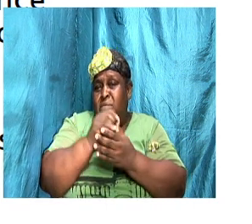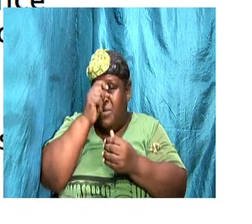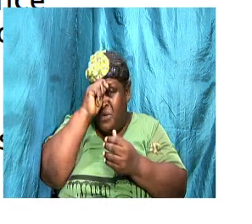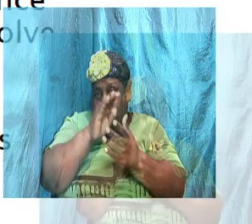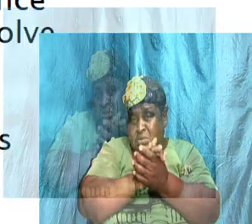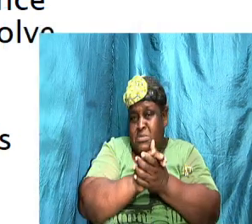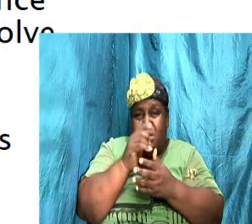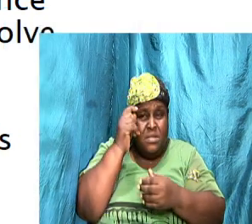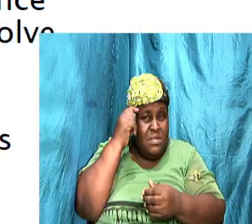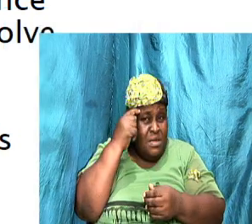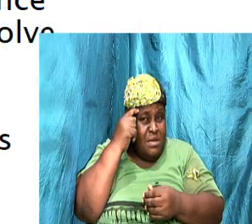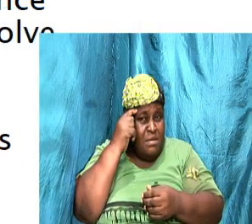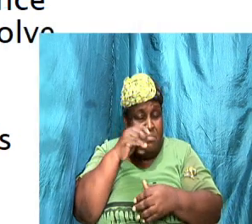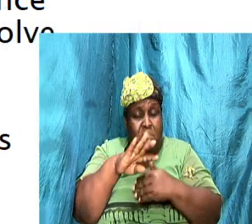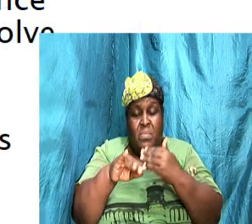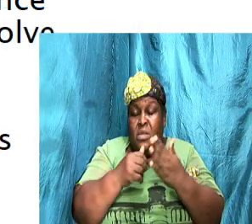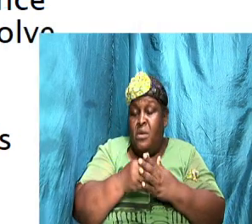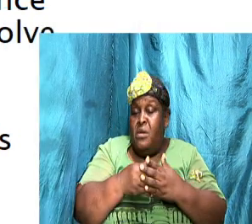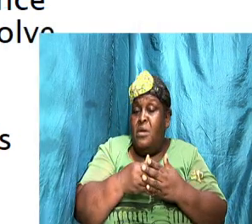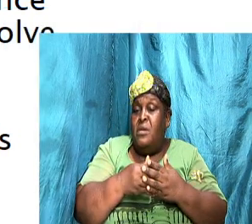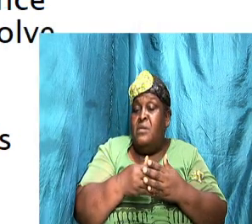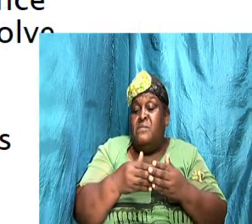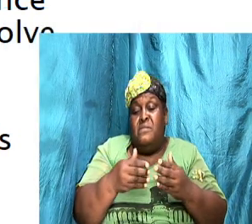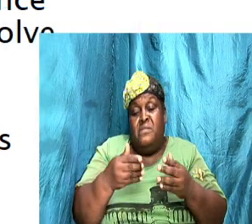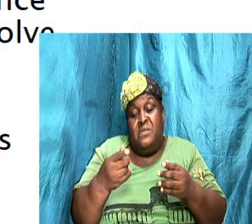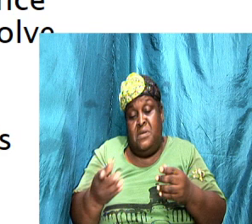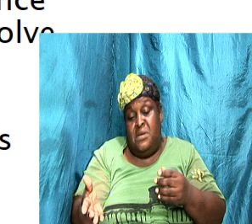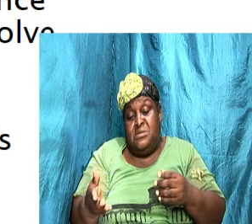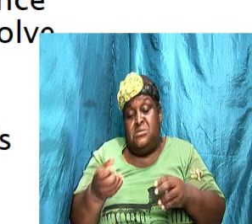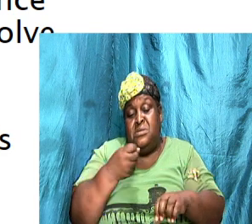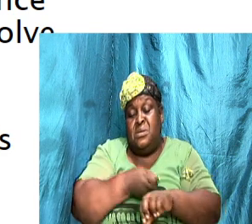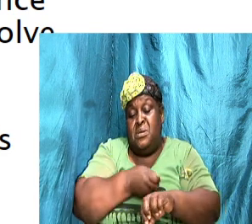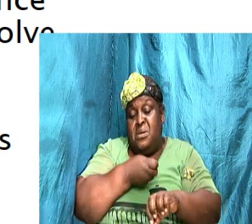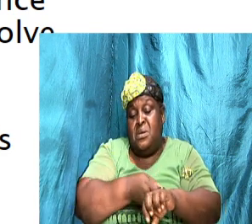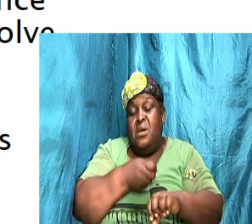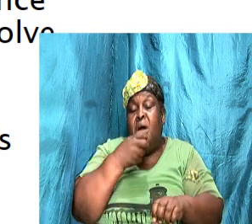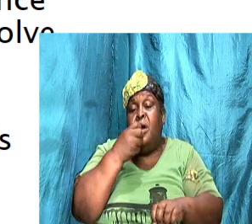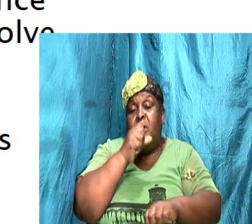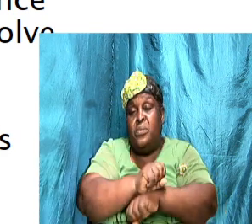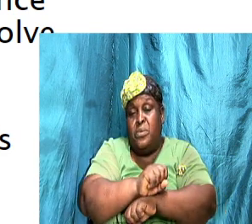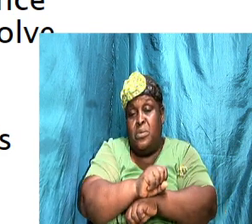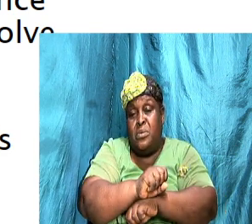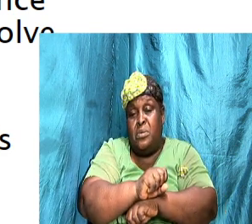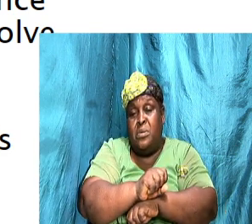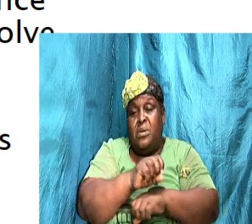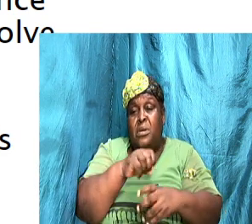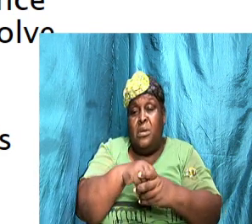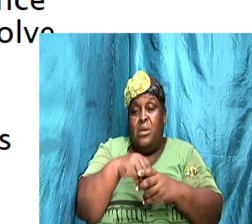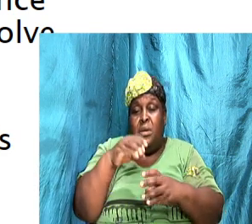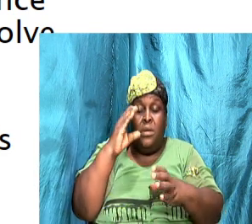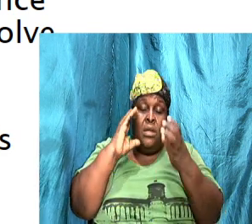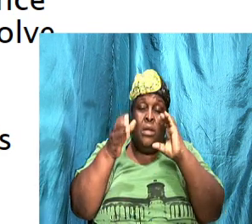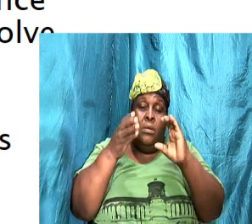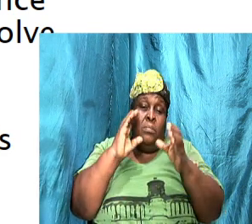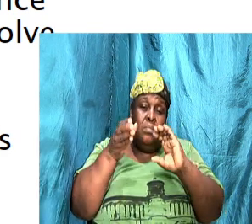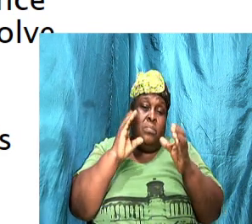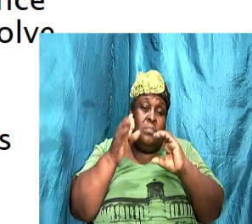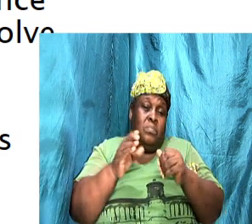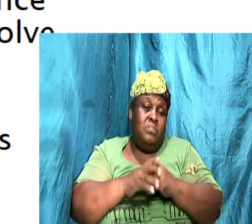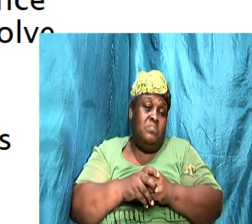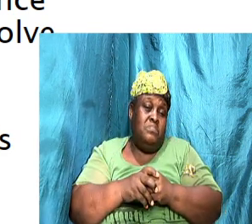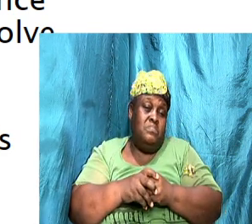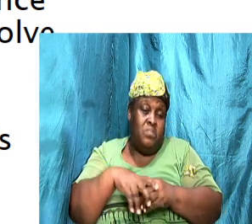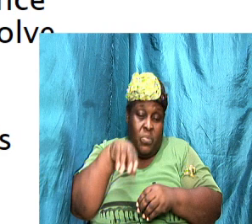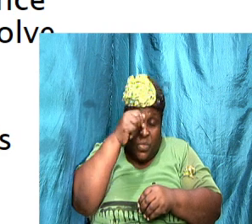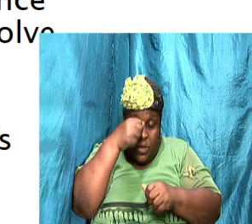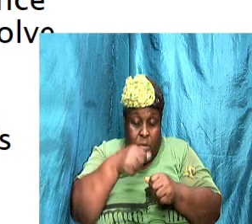are hard work as it pertains to communication. If we remember the last time, we did say that, you know,